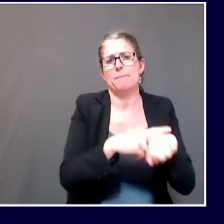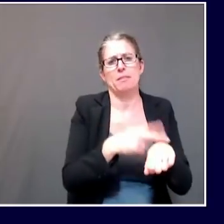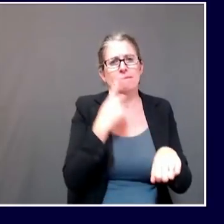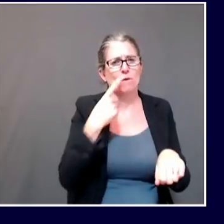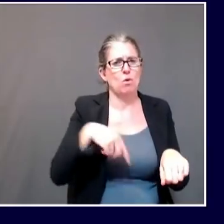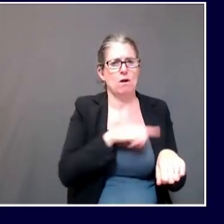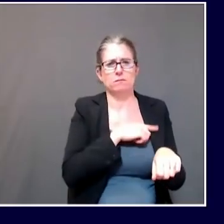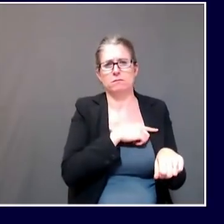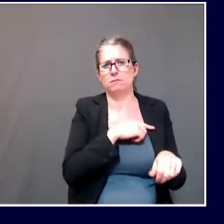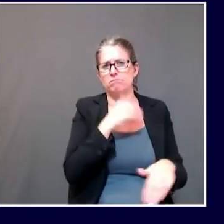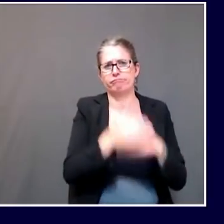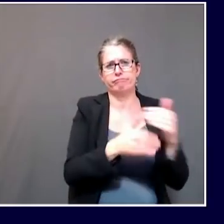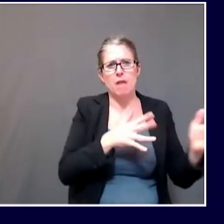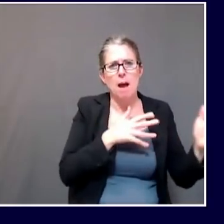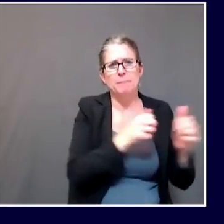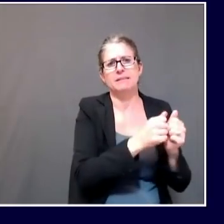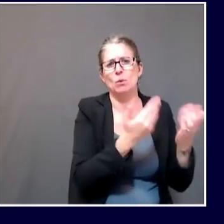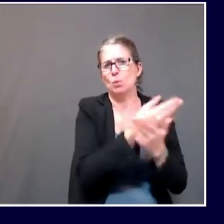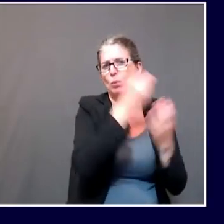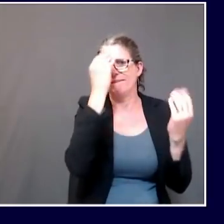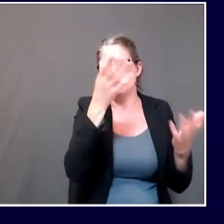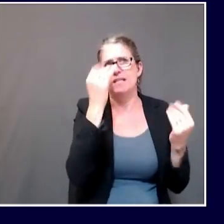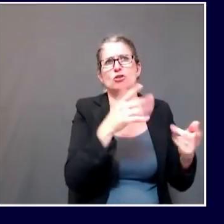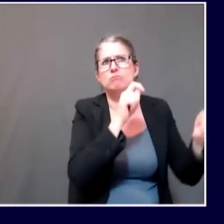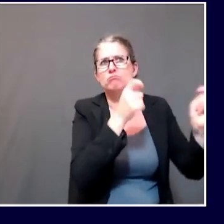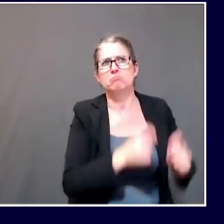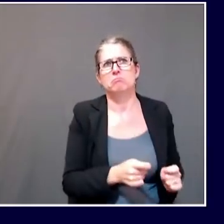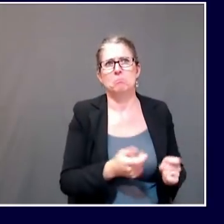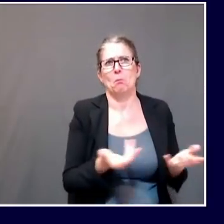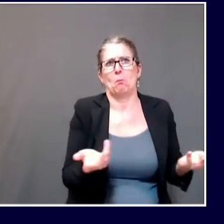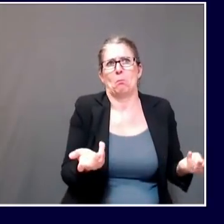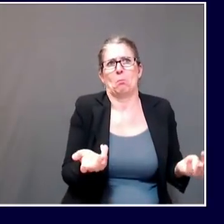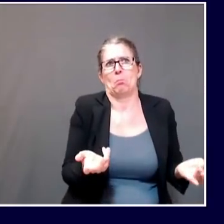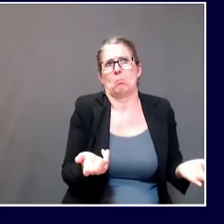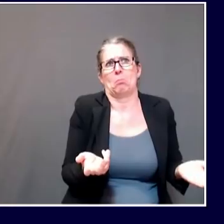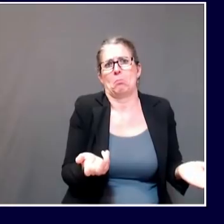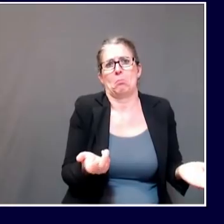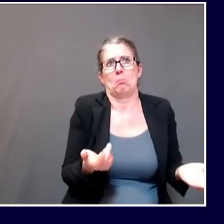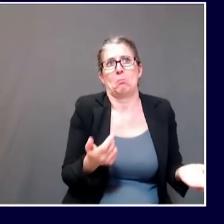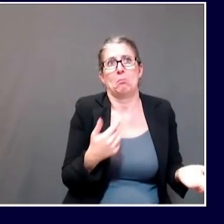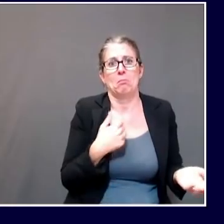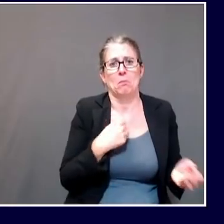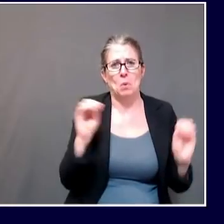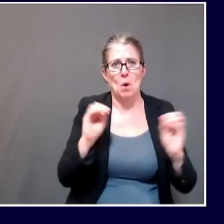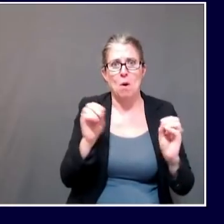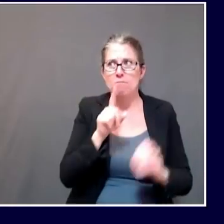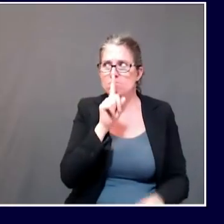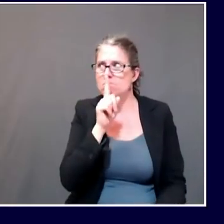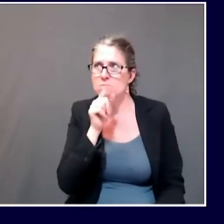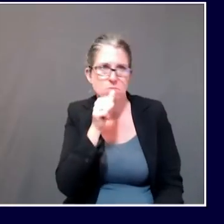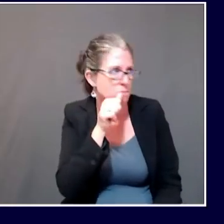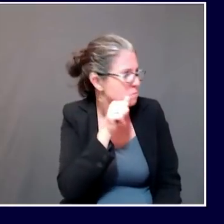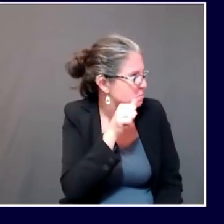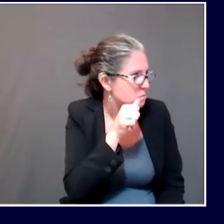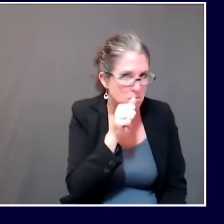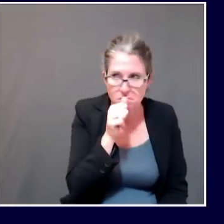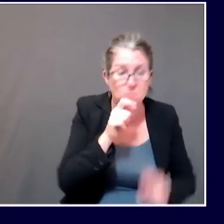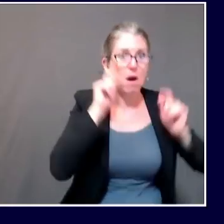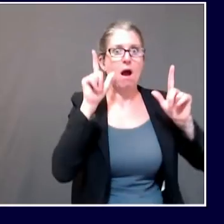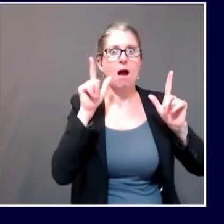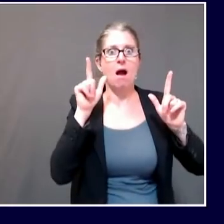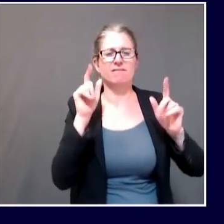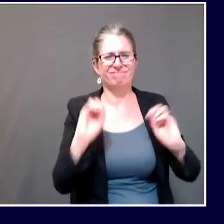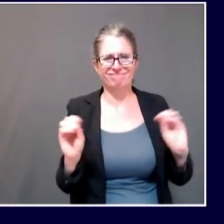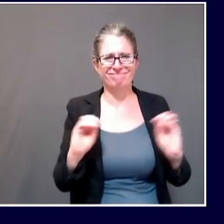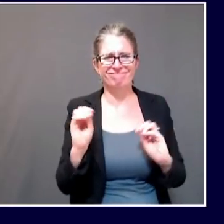surprise that we're updating these guidance documents. We probably could, if we have more team, do them frequently, but we also recognize that doing